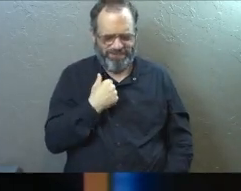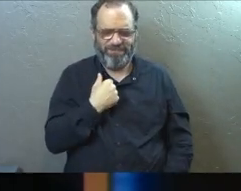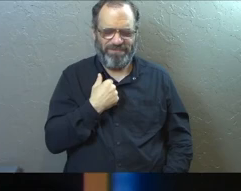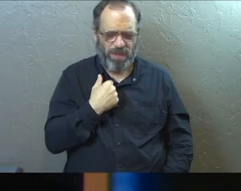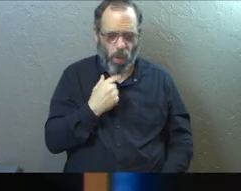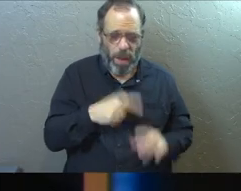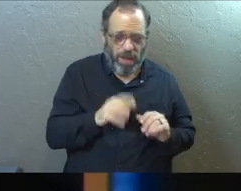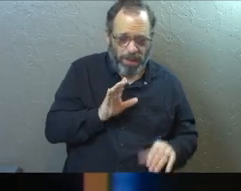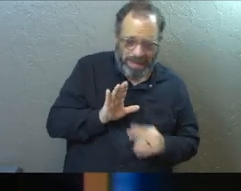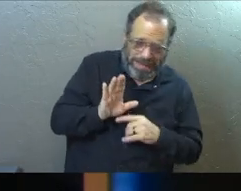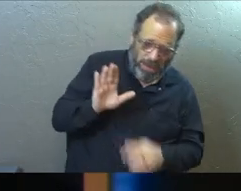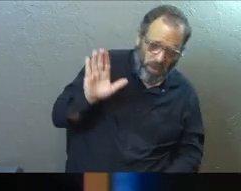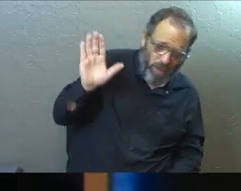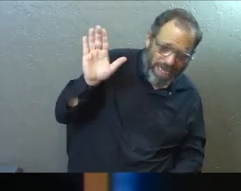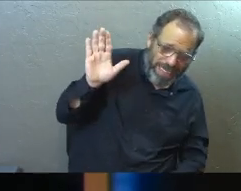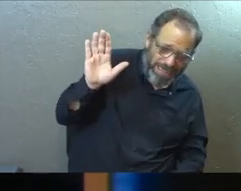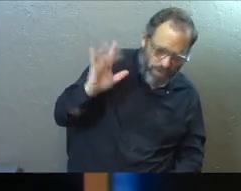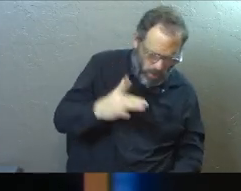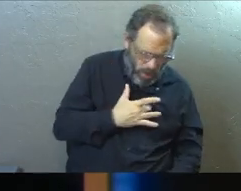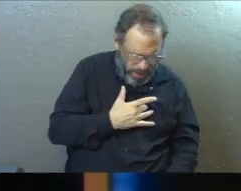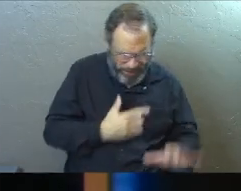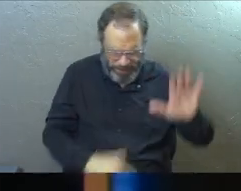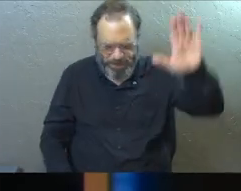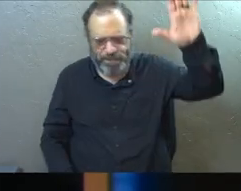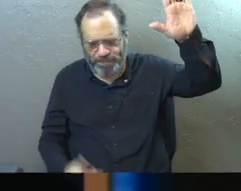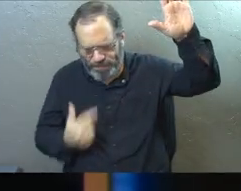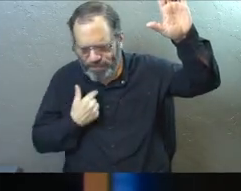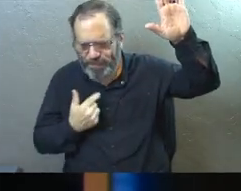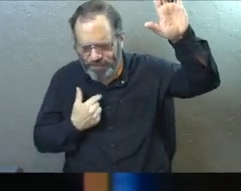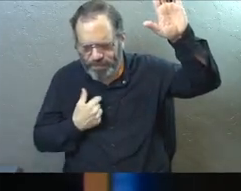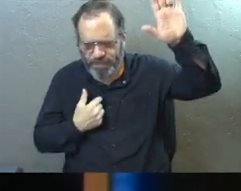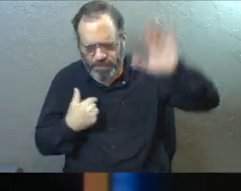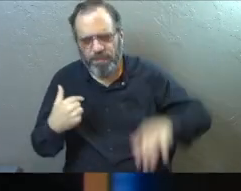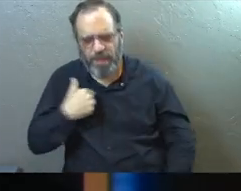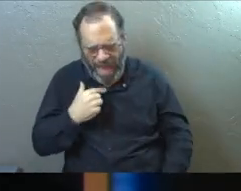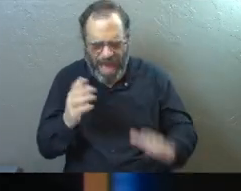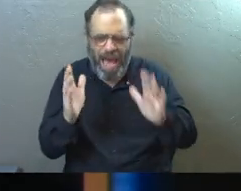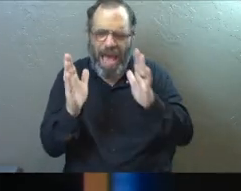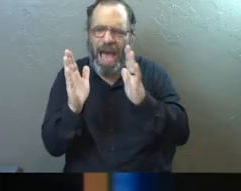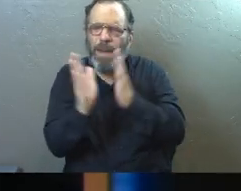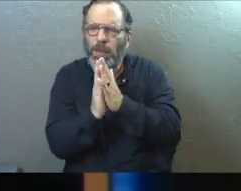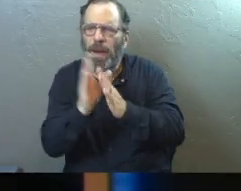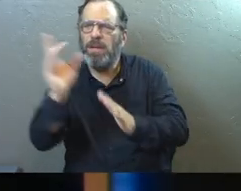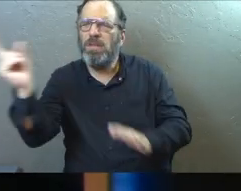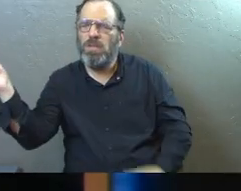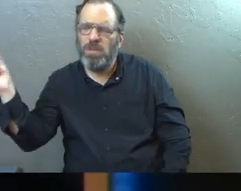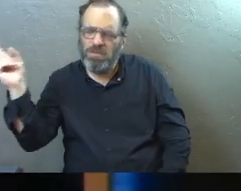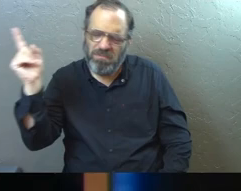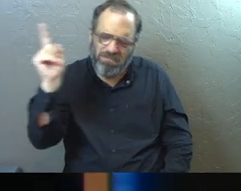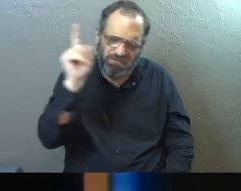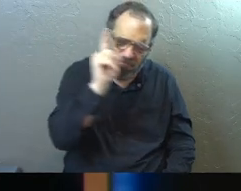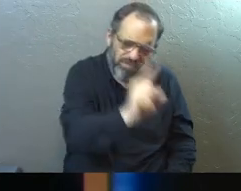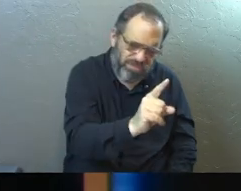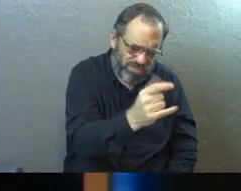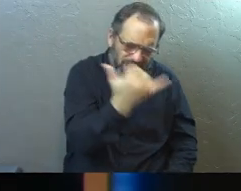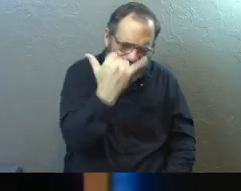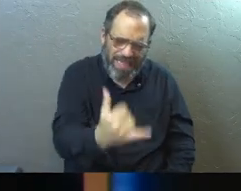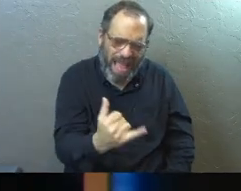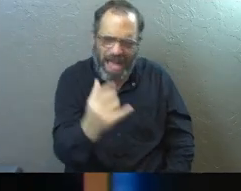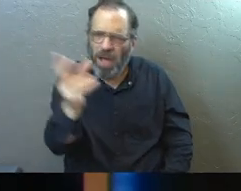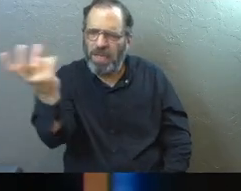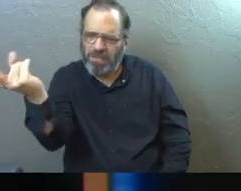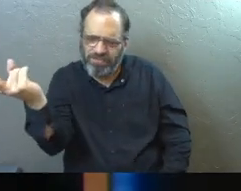just raising their hands for a moment or just in their heart saying, yes, God, that's me. God, I pray that you would come in right now, that your